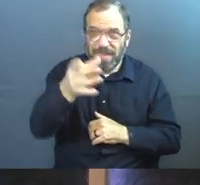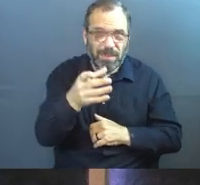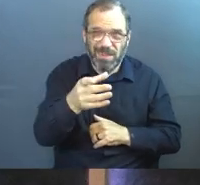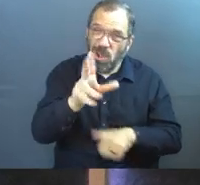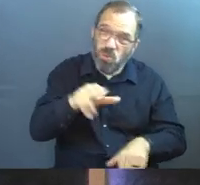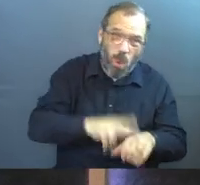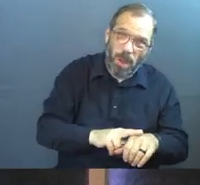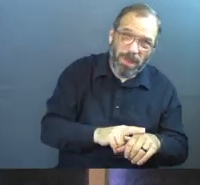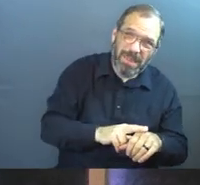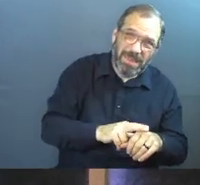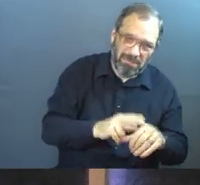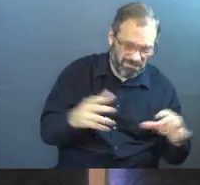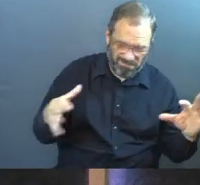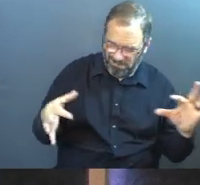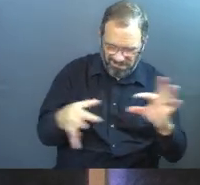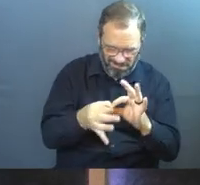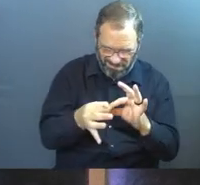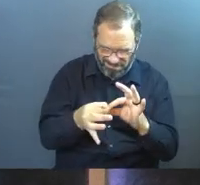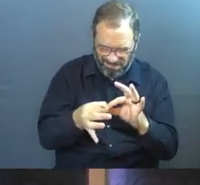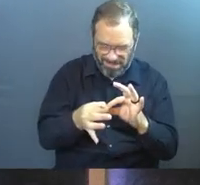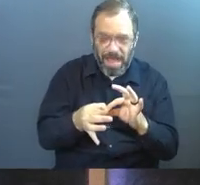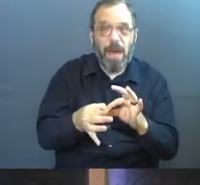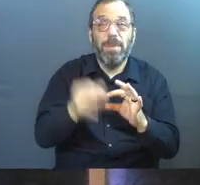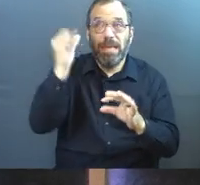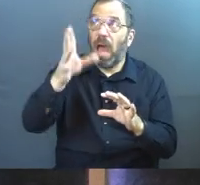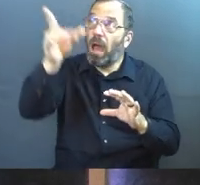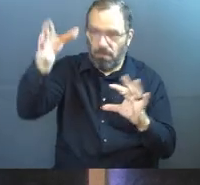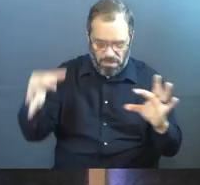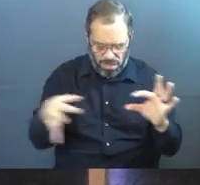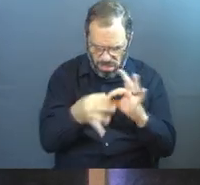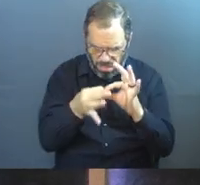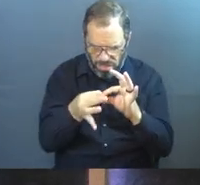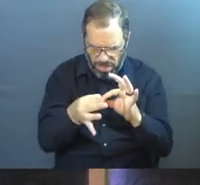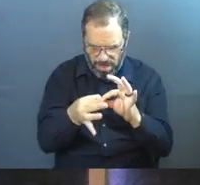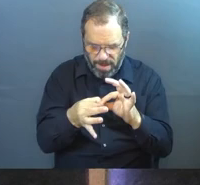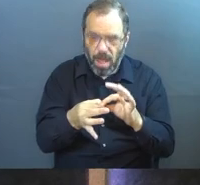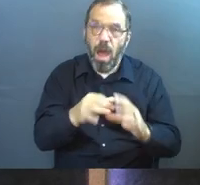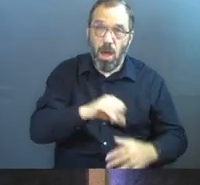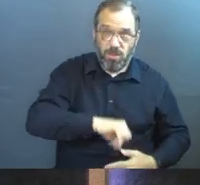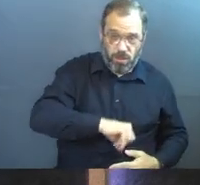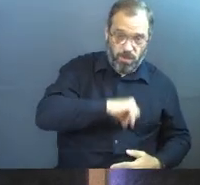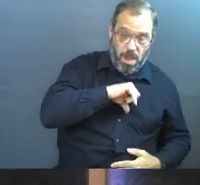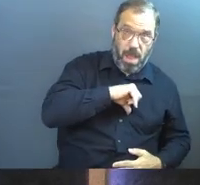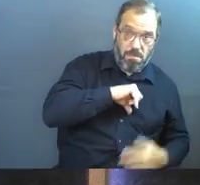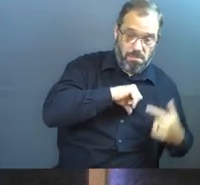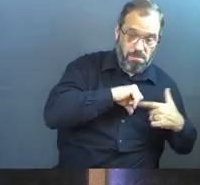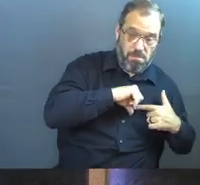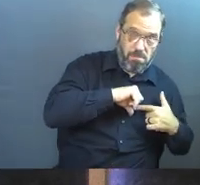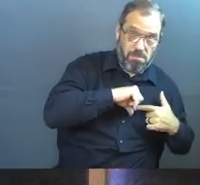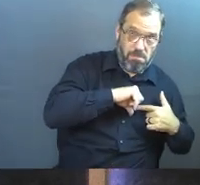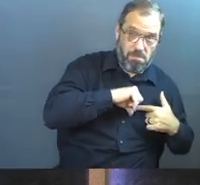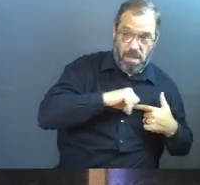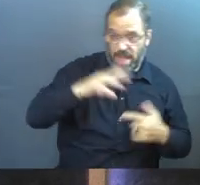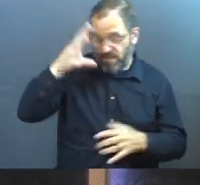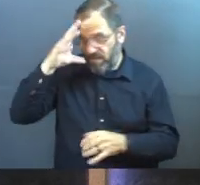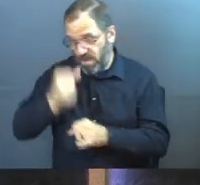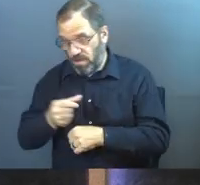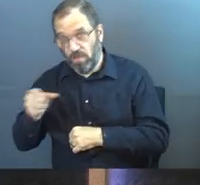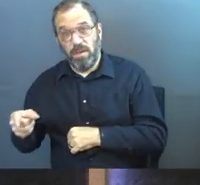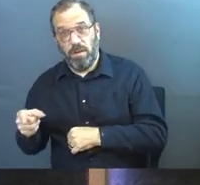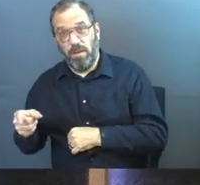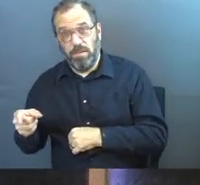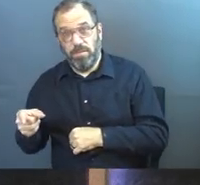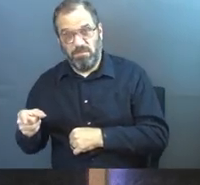would not normally put together and God puts them together. He says, there's pride on the one hand and there's faith on the other.